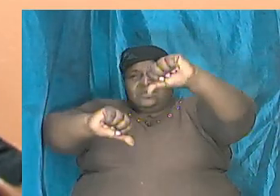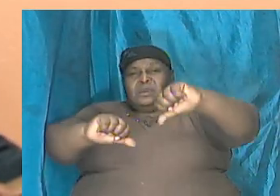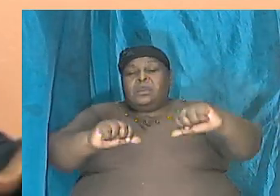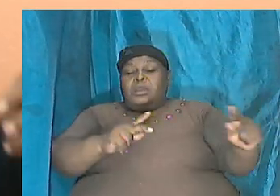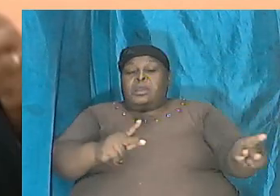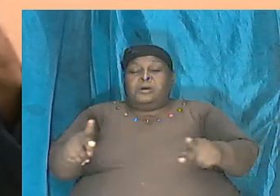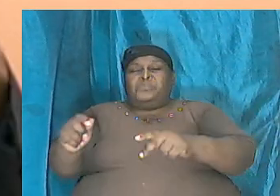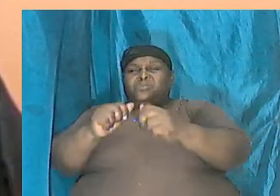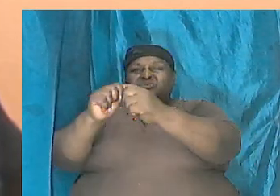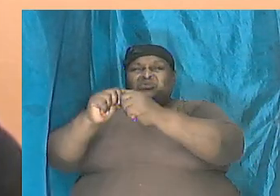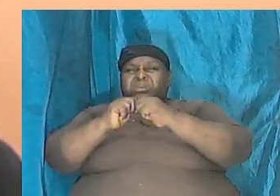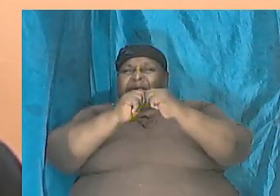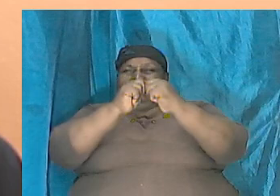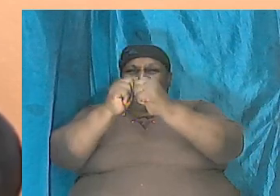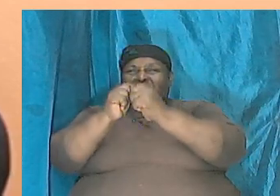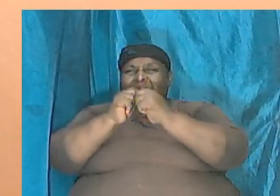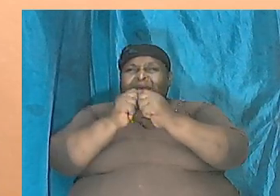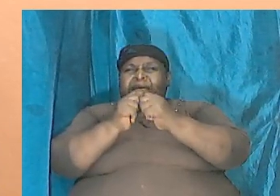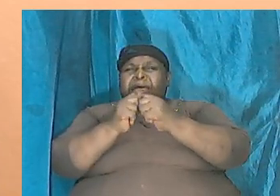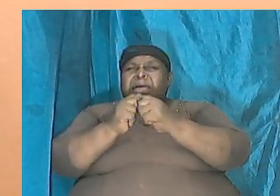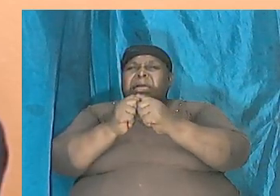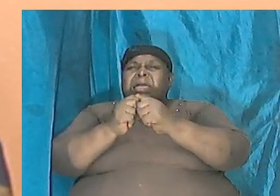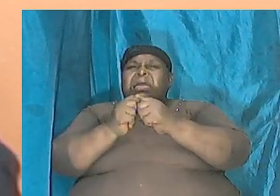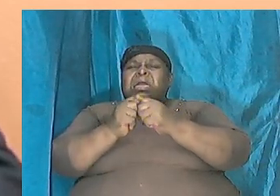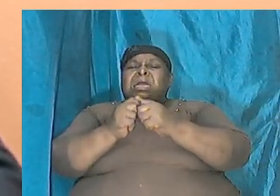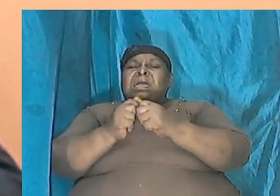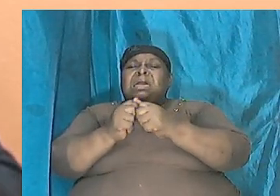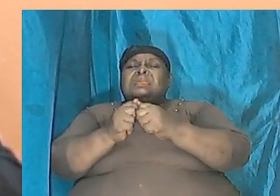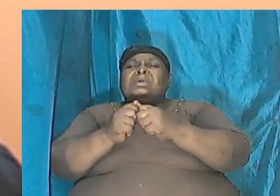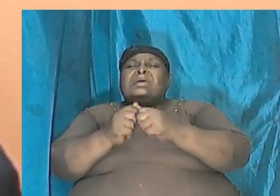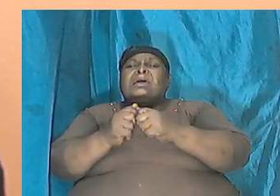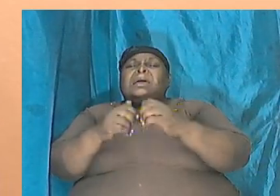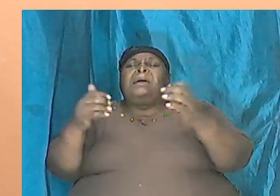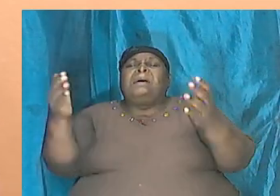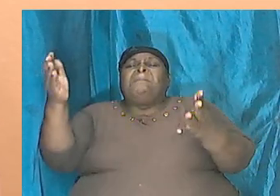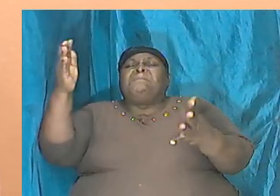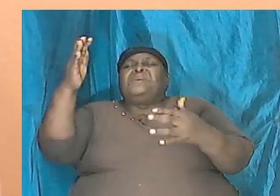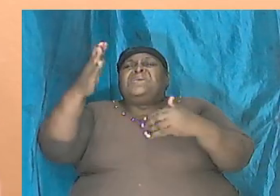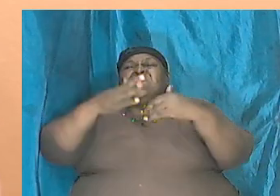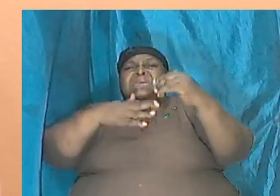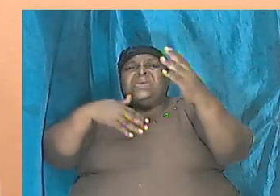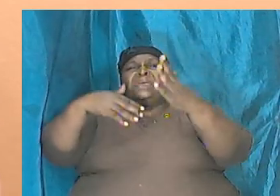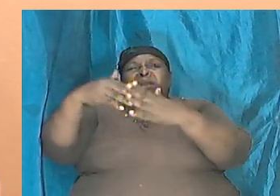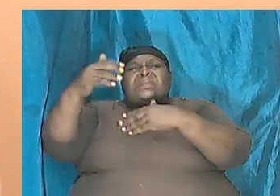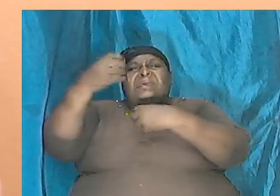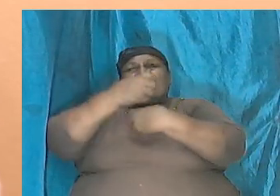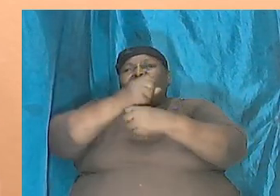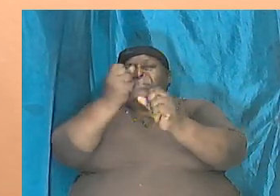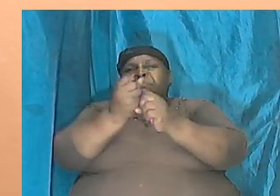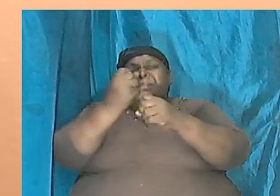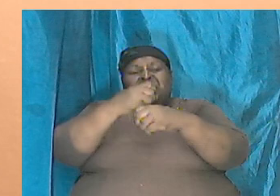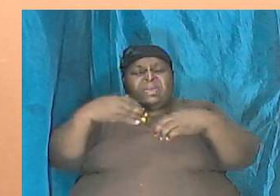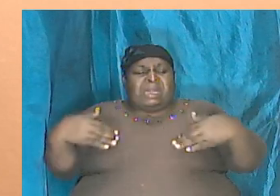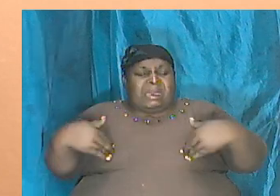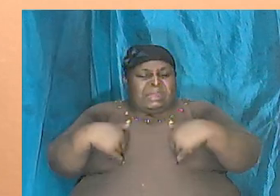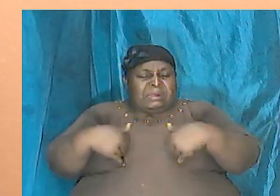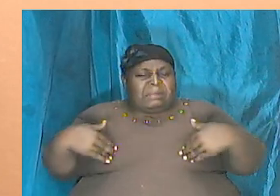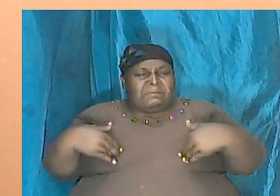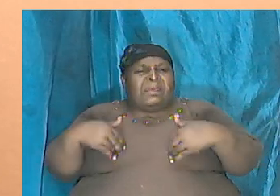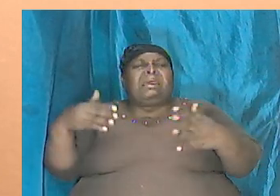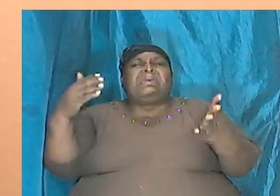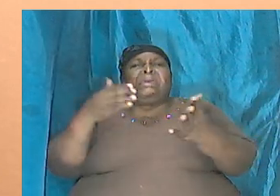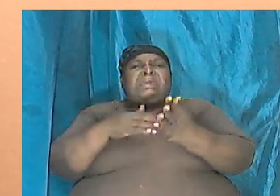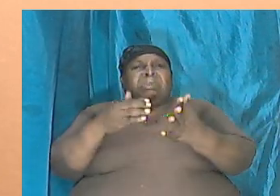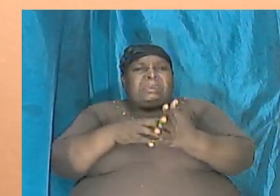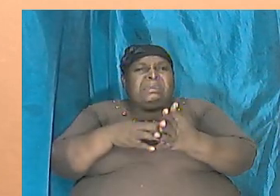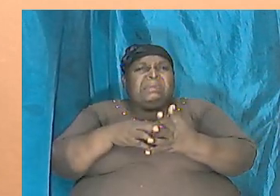together and kind of reconstruct the animal based on the size of the